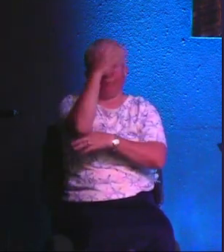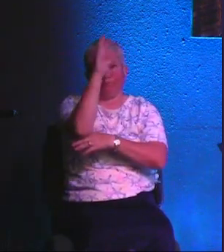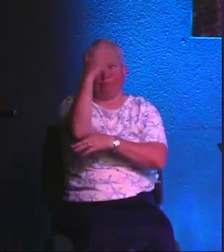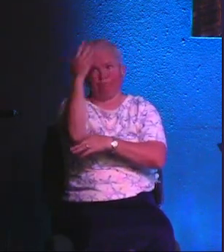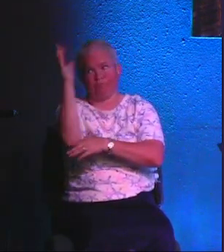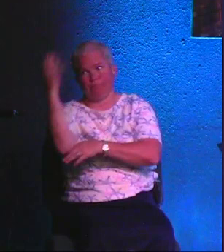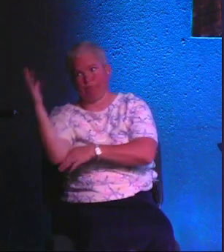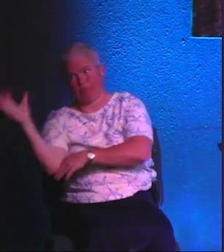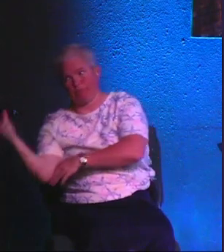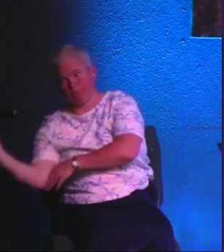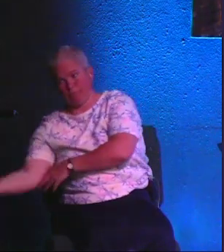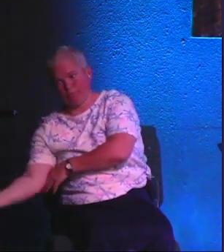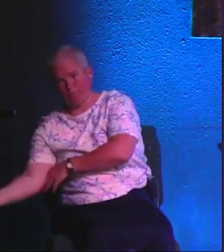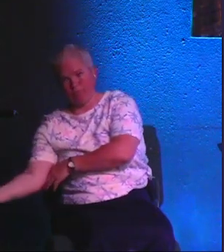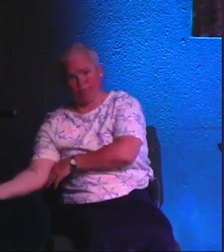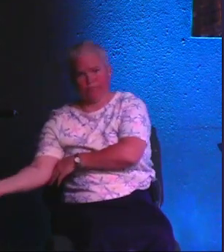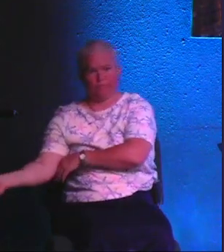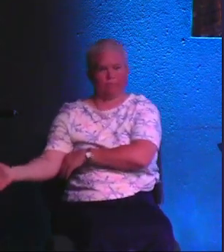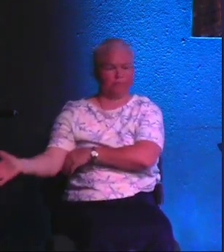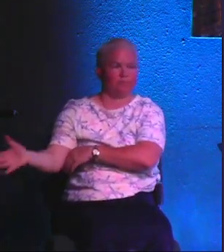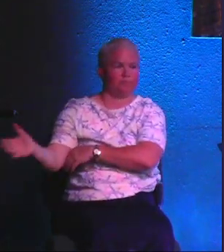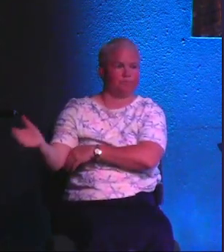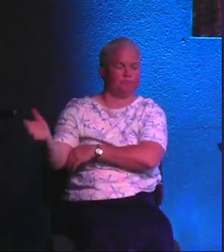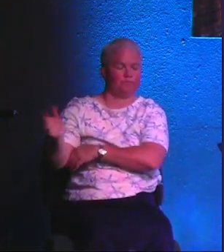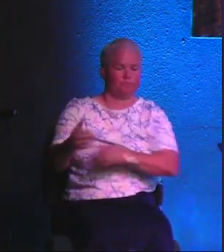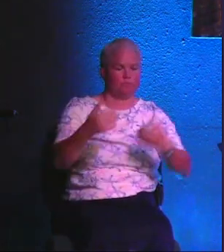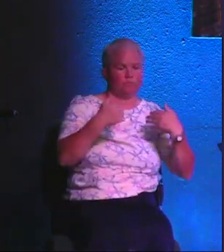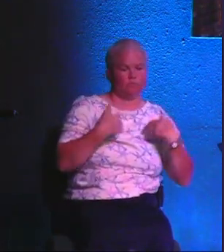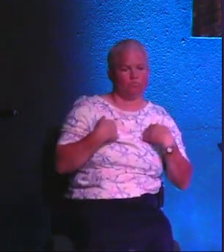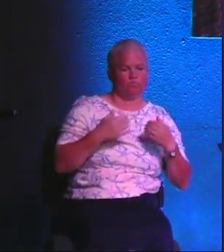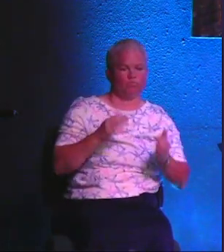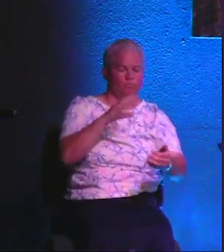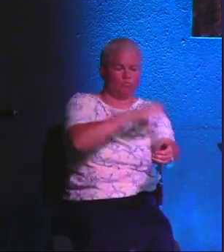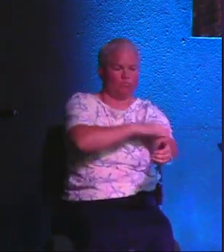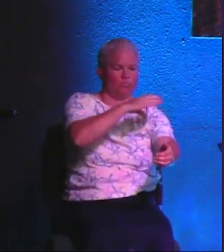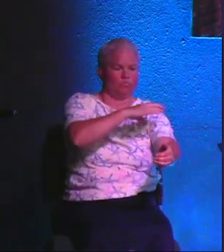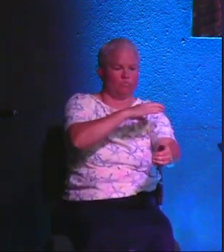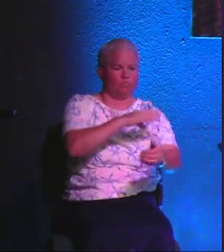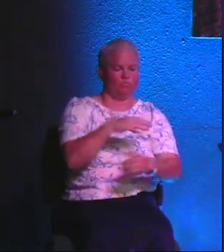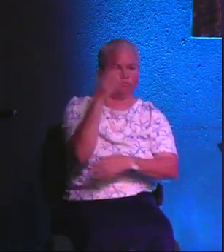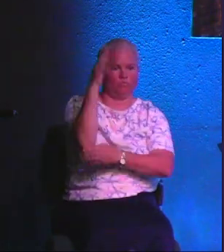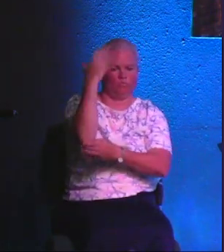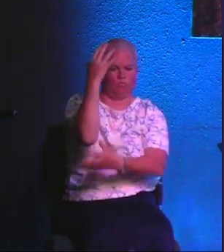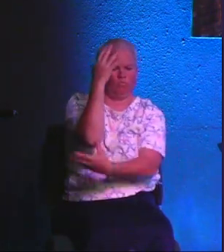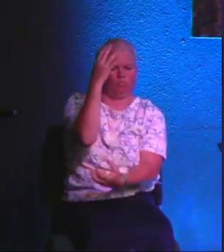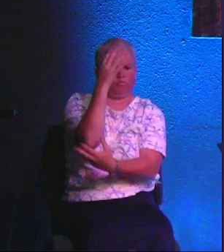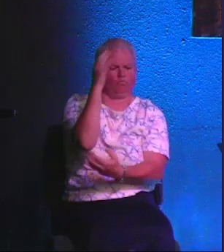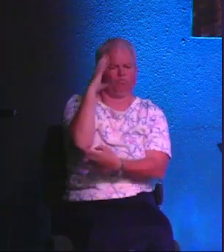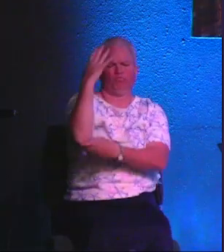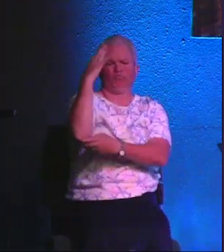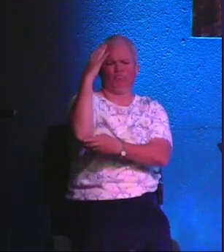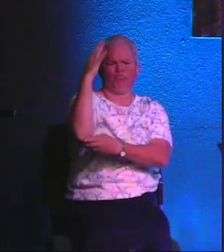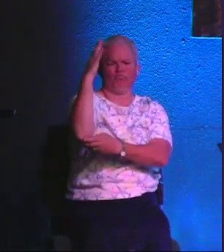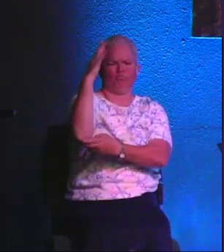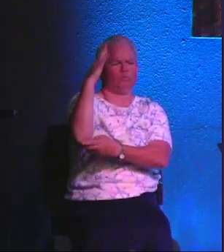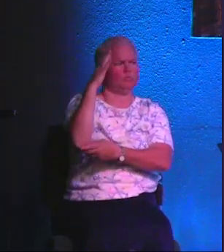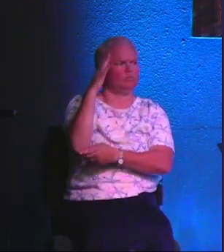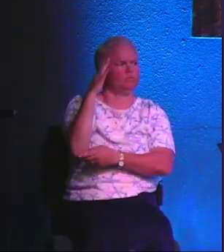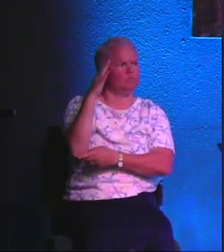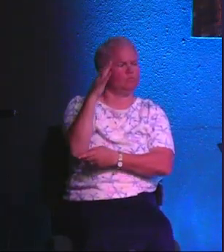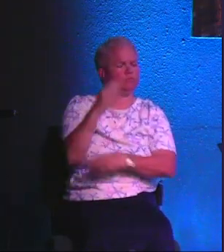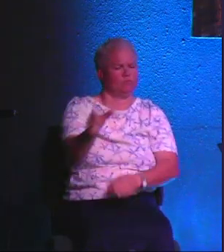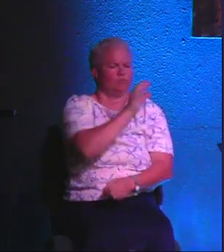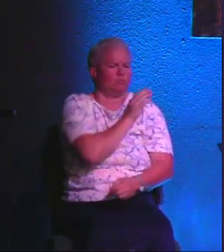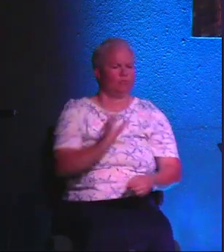over. It's going to die. It's not going to be getting any nutrients, right? It's got to have that strong root structure. We also need to have a strong root